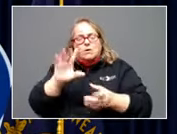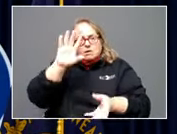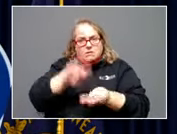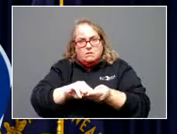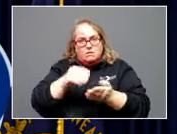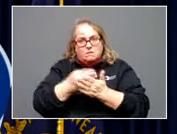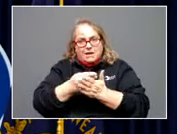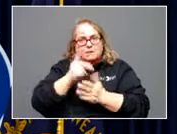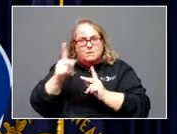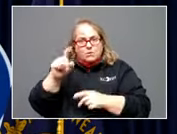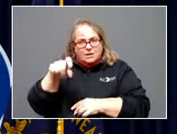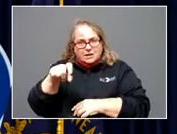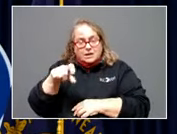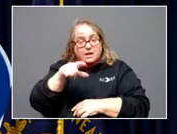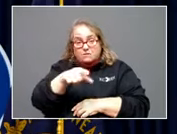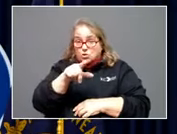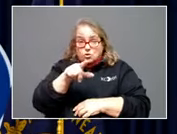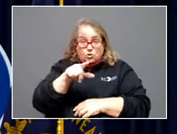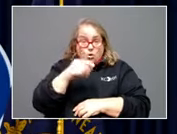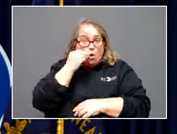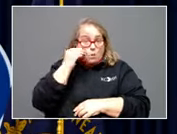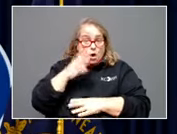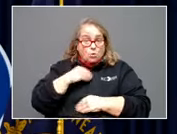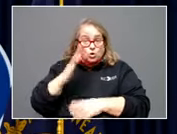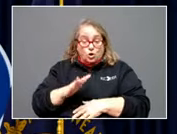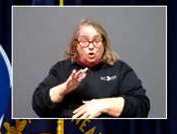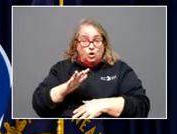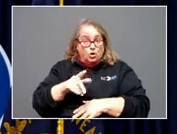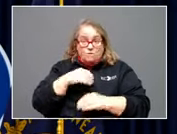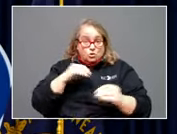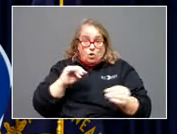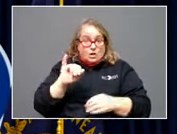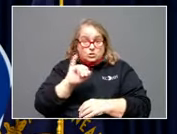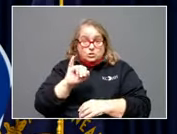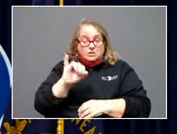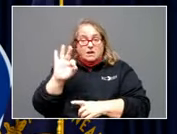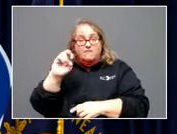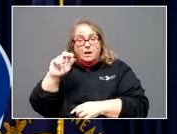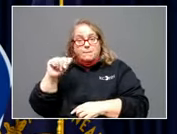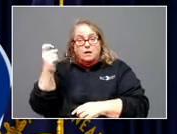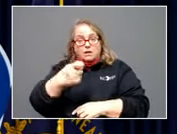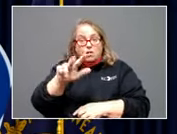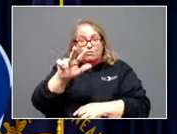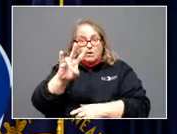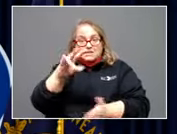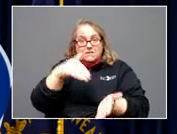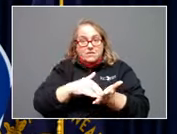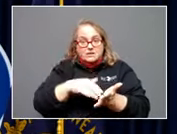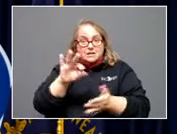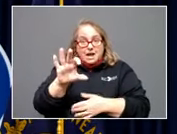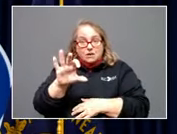an uninsured homeowner, $37,900 and you're out. But if we can add another $3